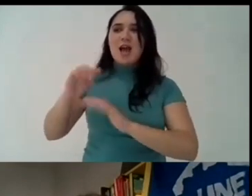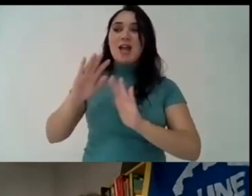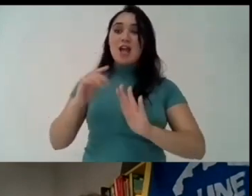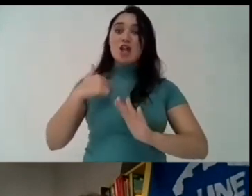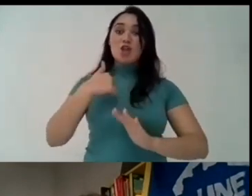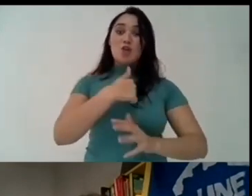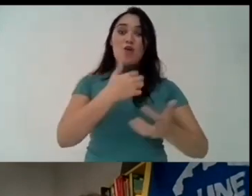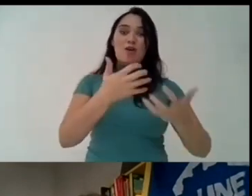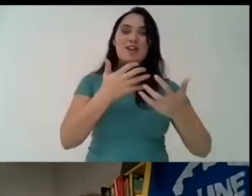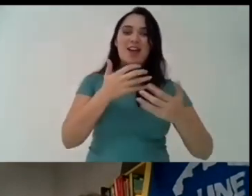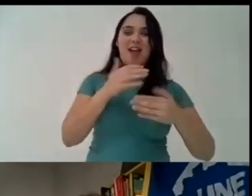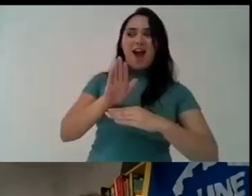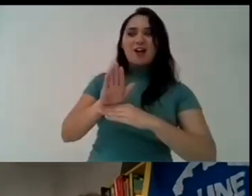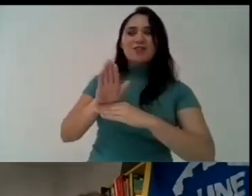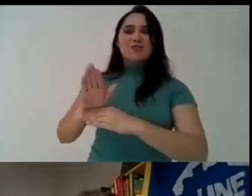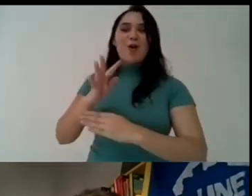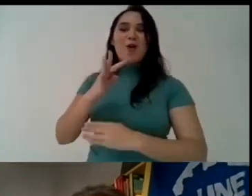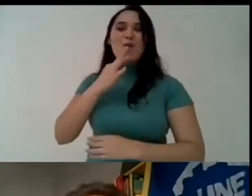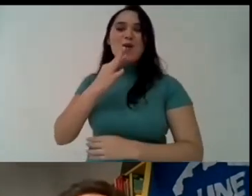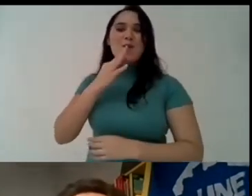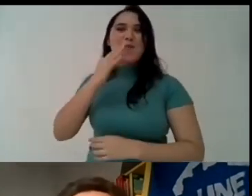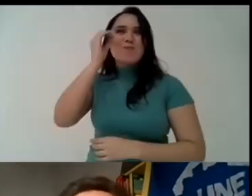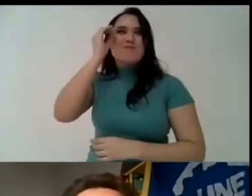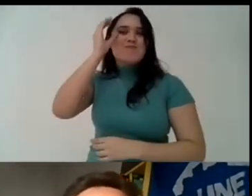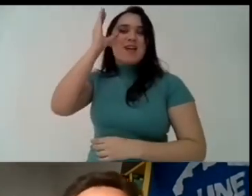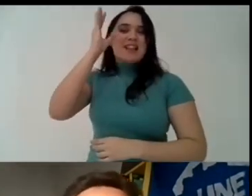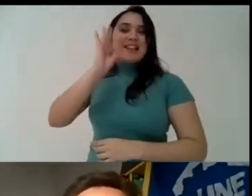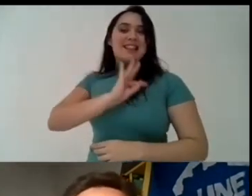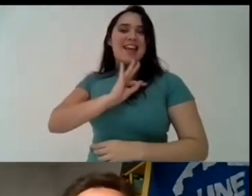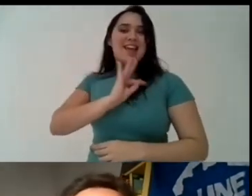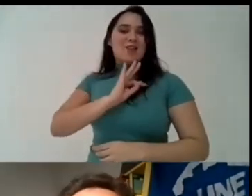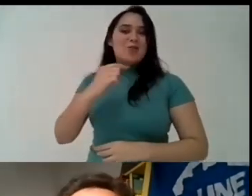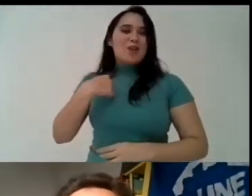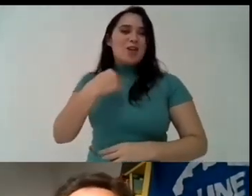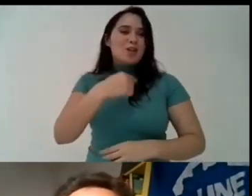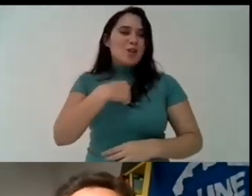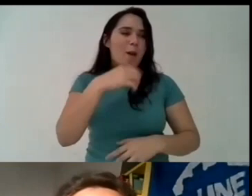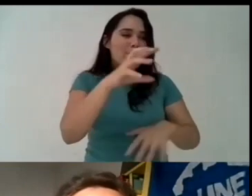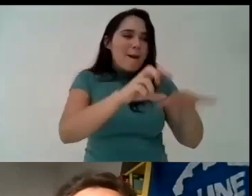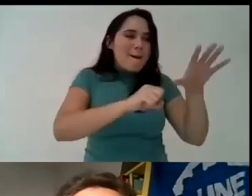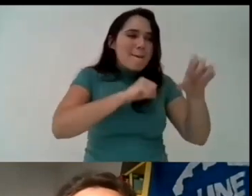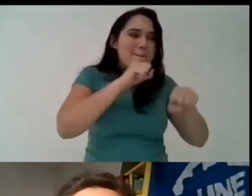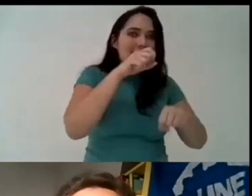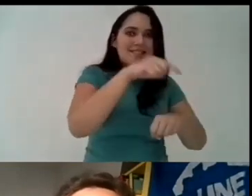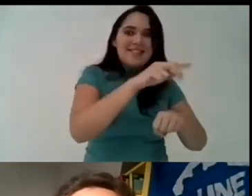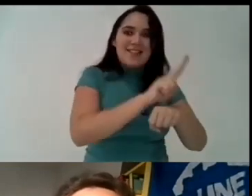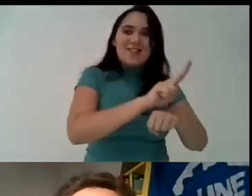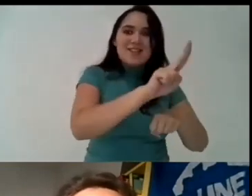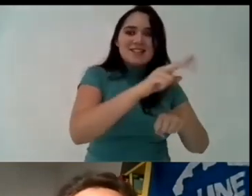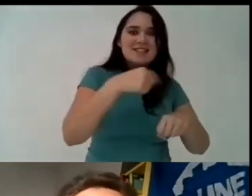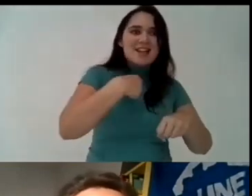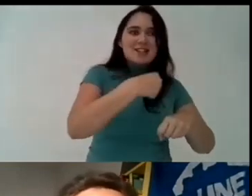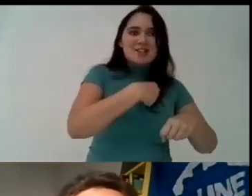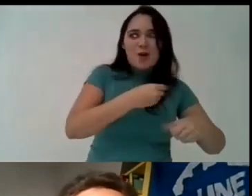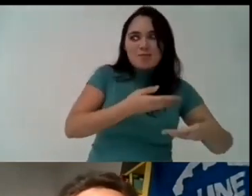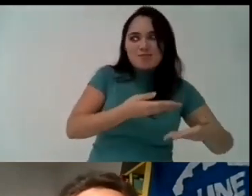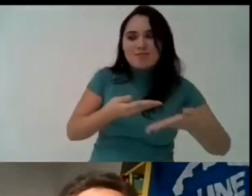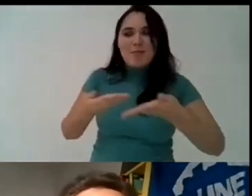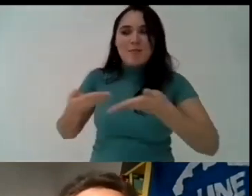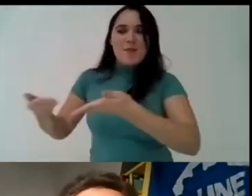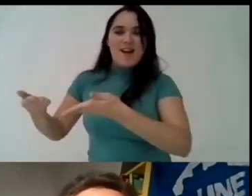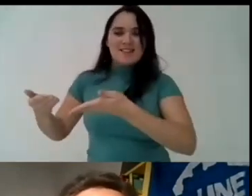ways of doing things and what we understand is that we can help them with the knowledge that we